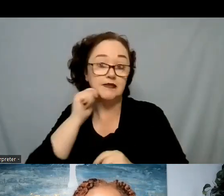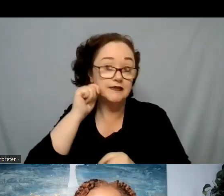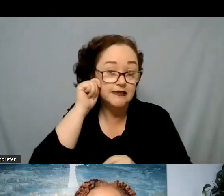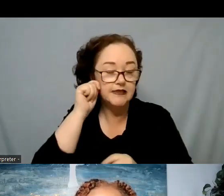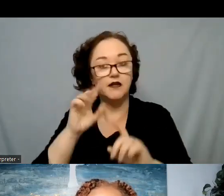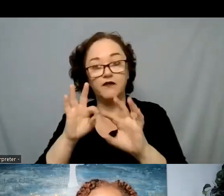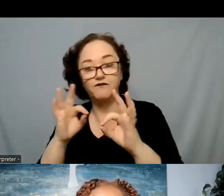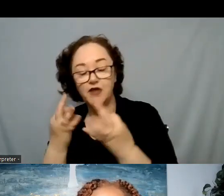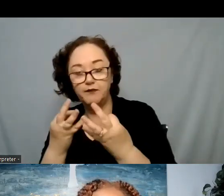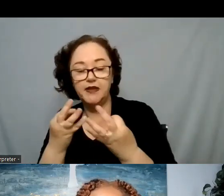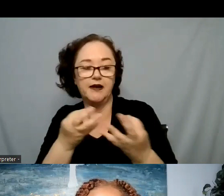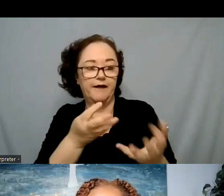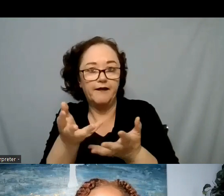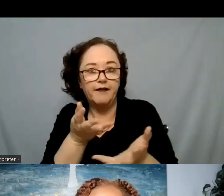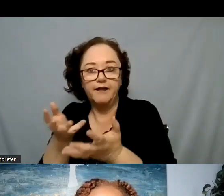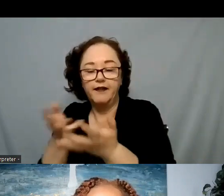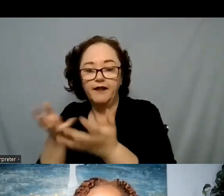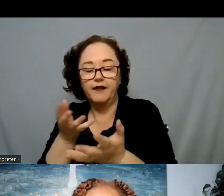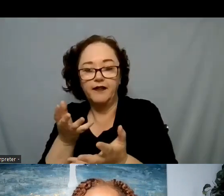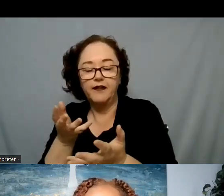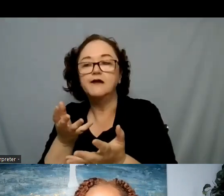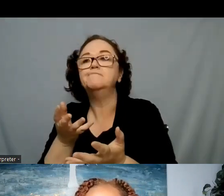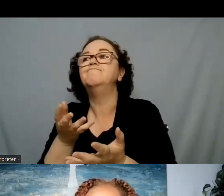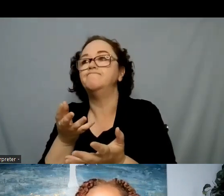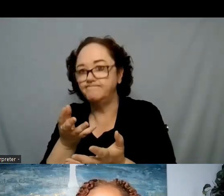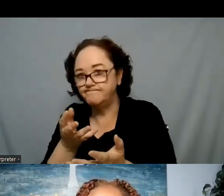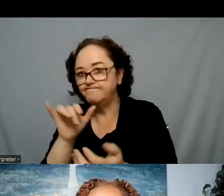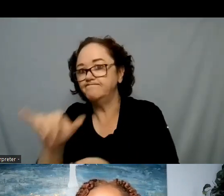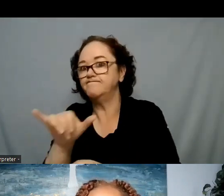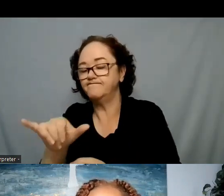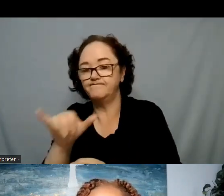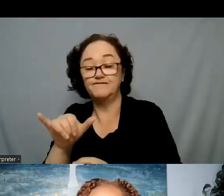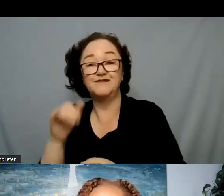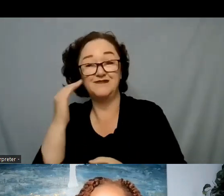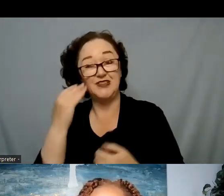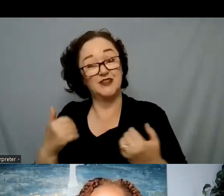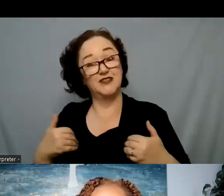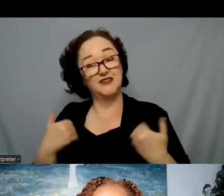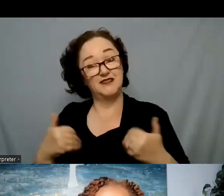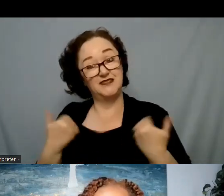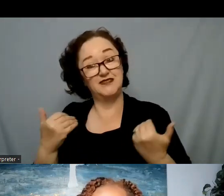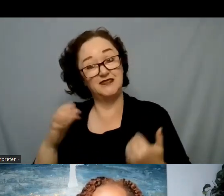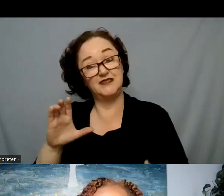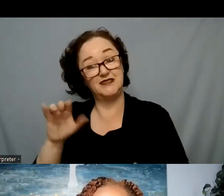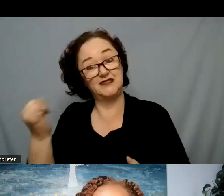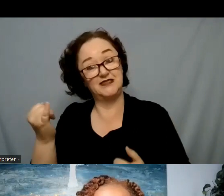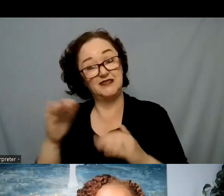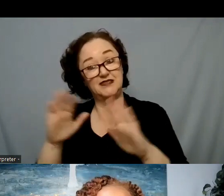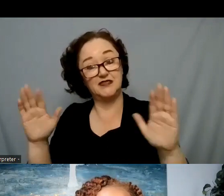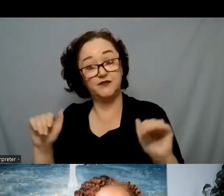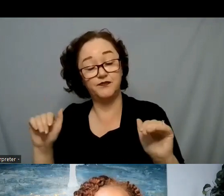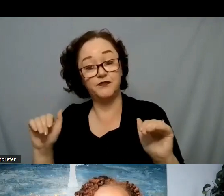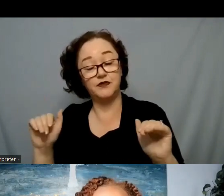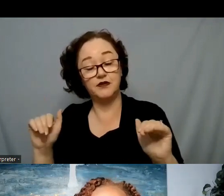that the system, the juvenile justice system, they weren't allowing the family to have an